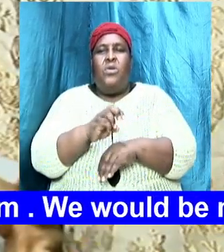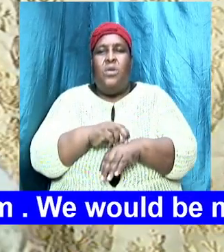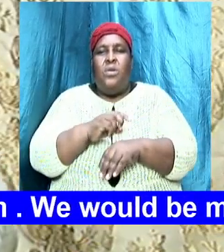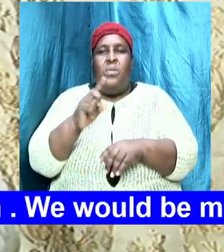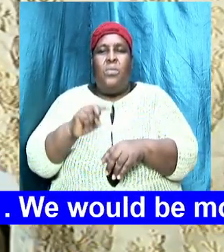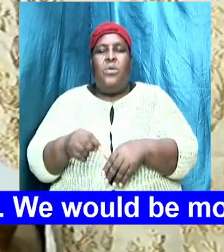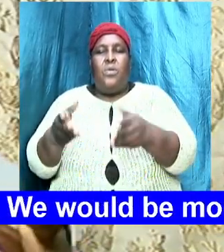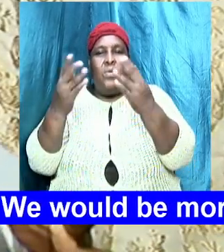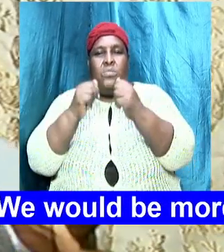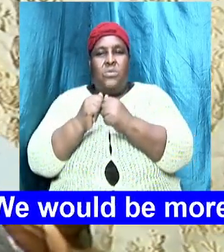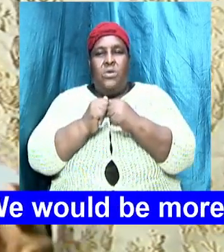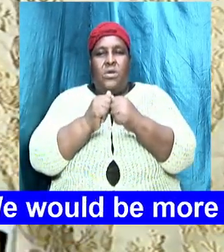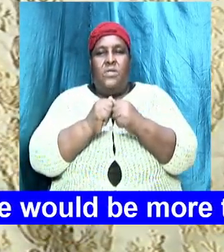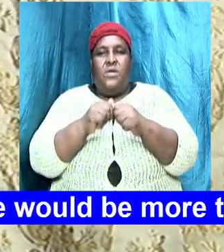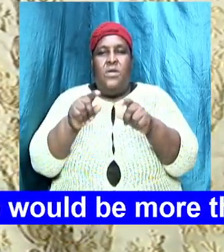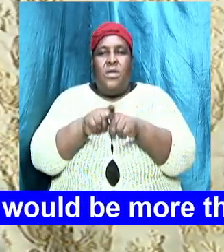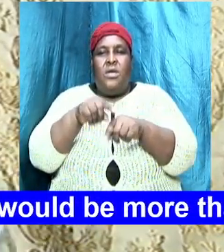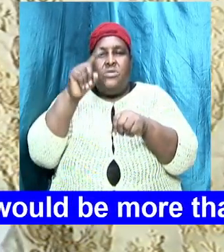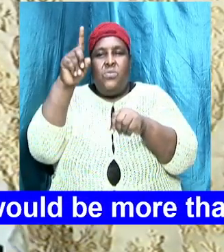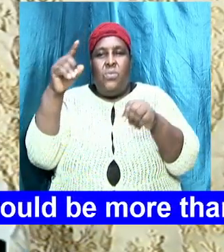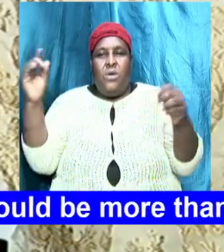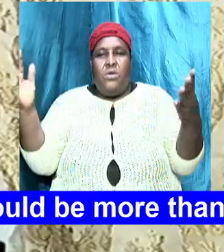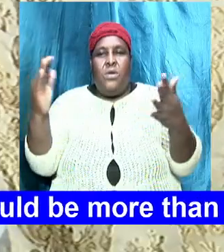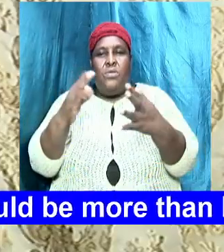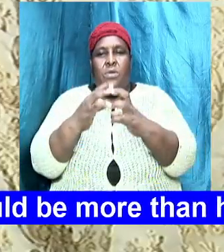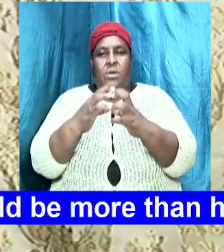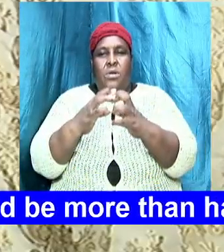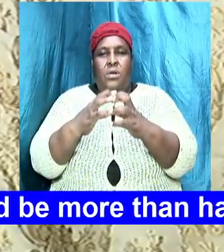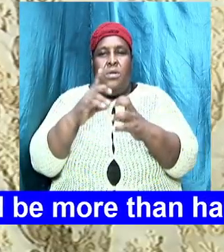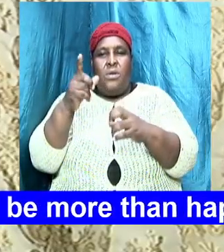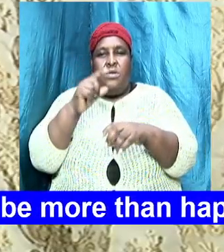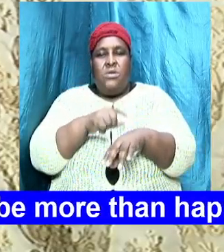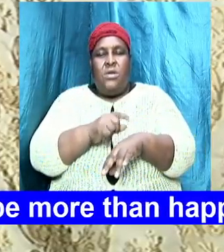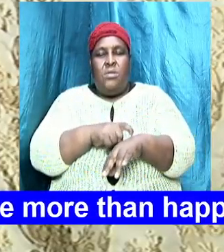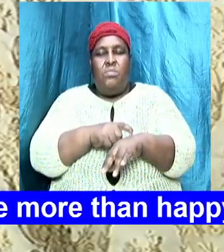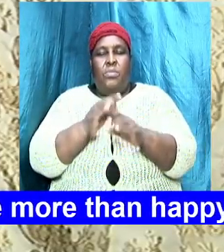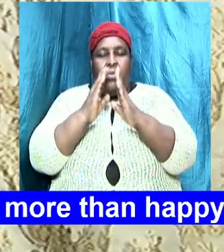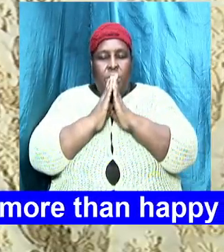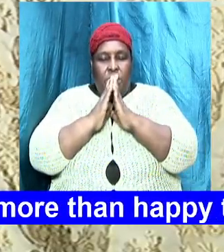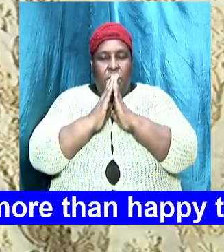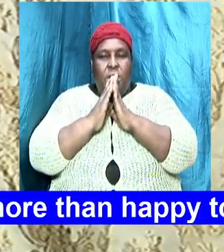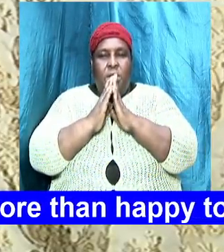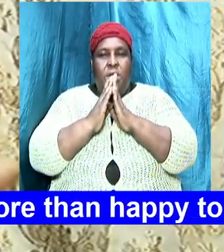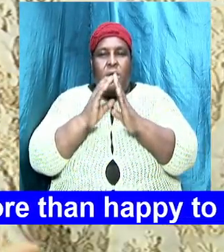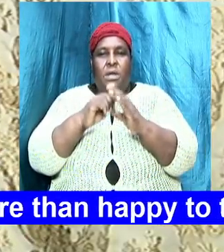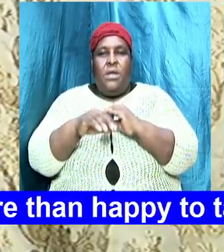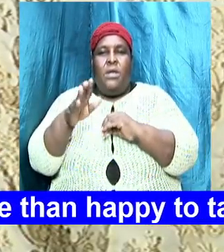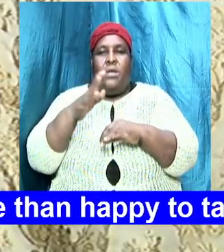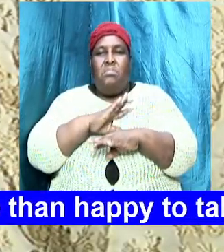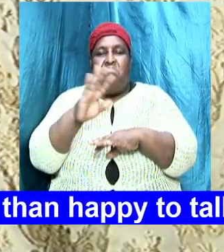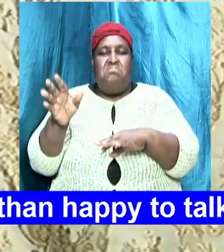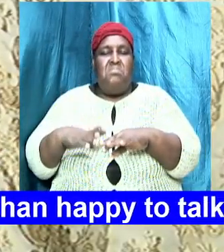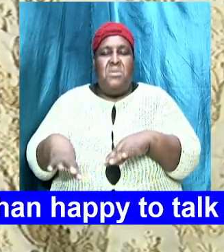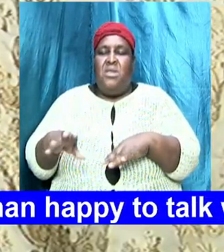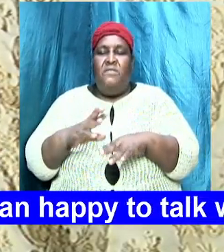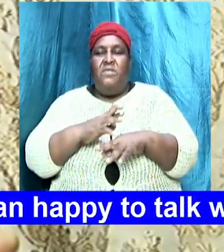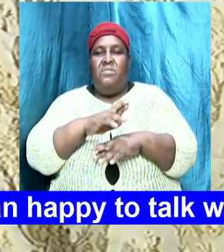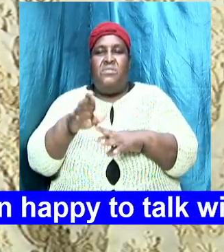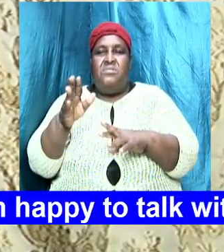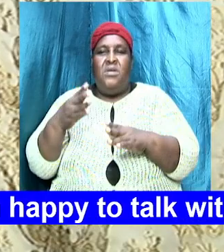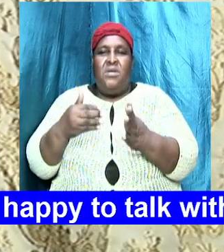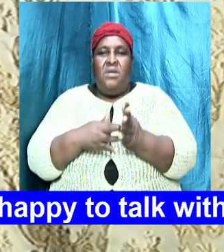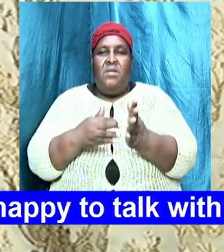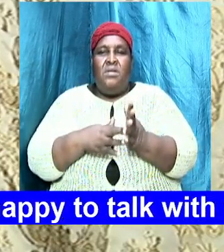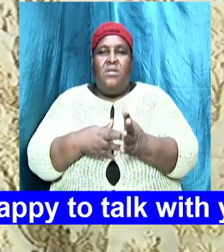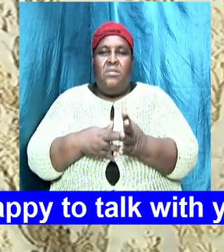just come together as one congregation and one time but we prayed and it might never get back that way but look